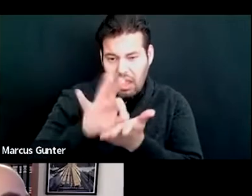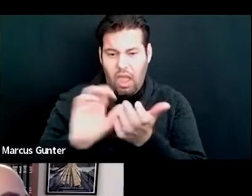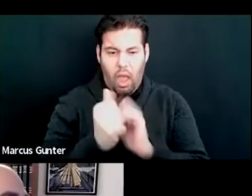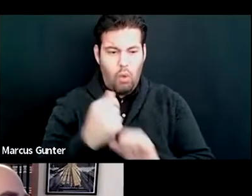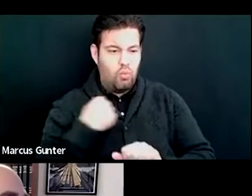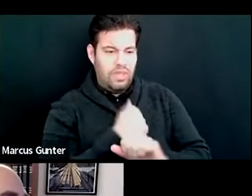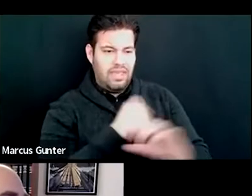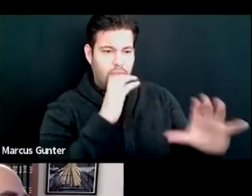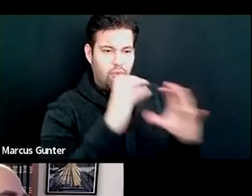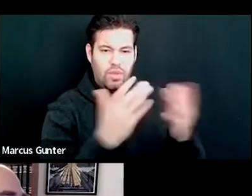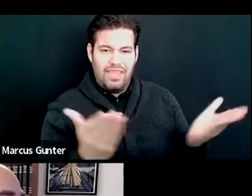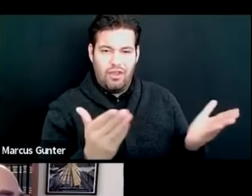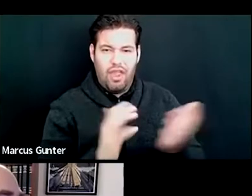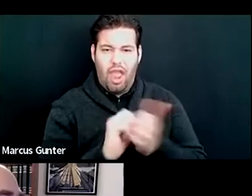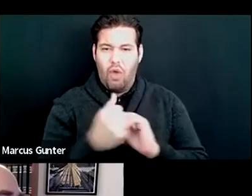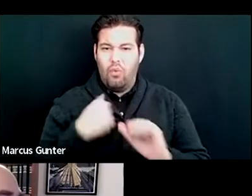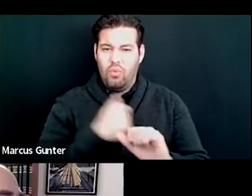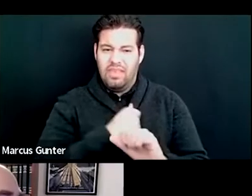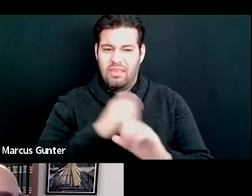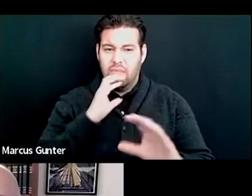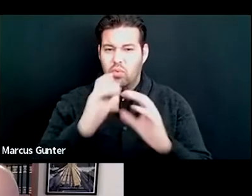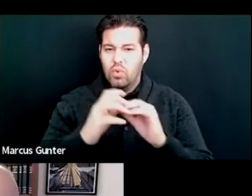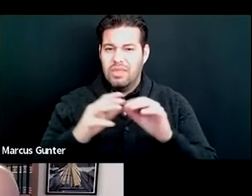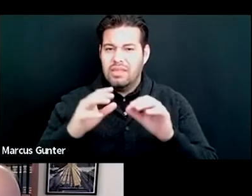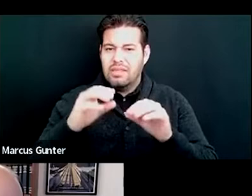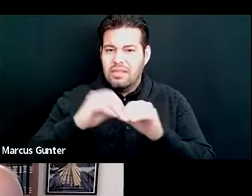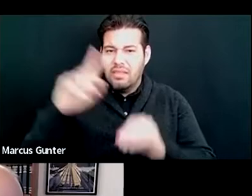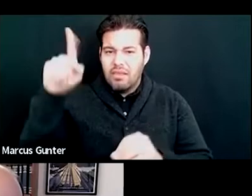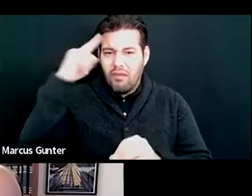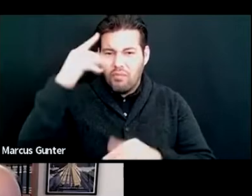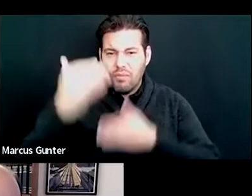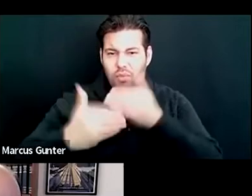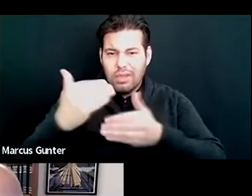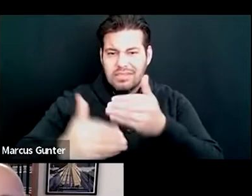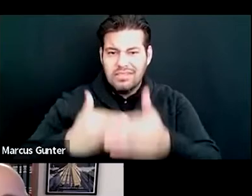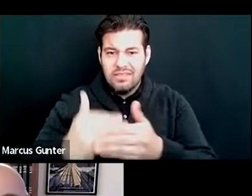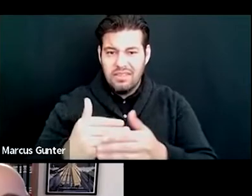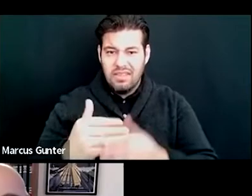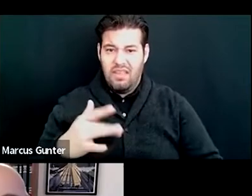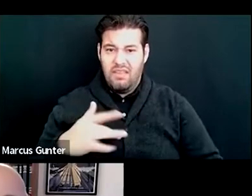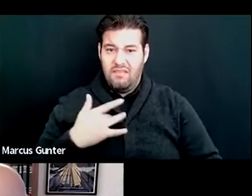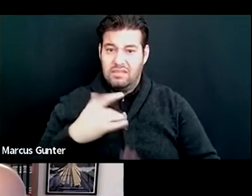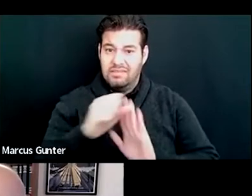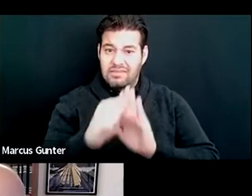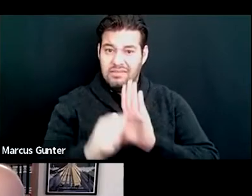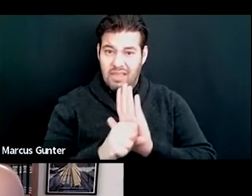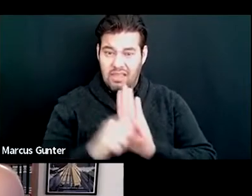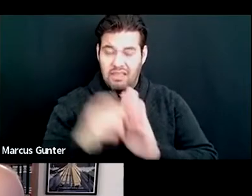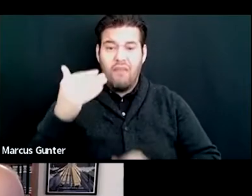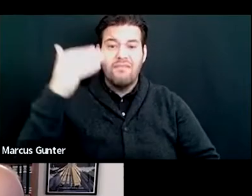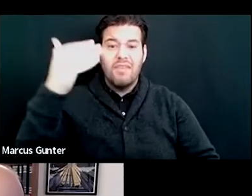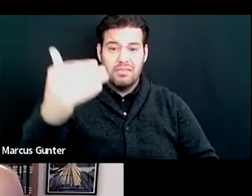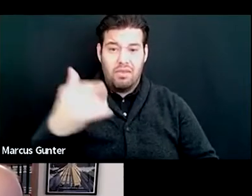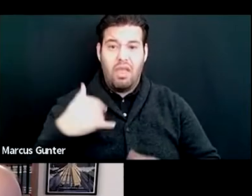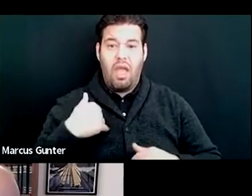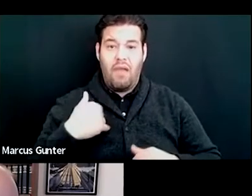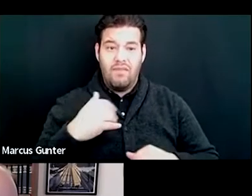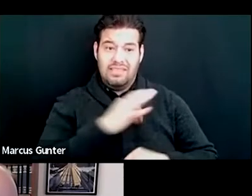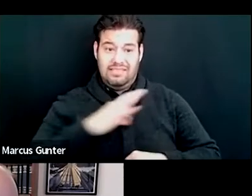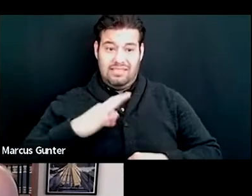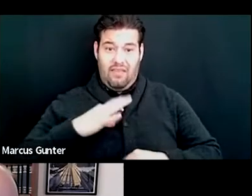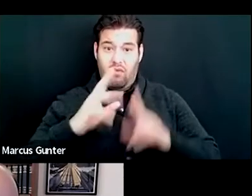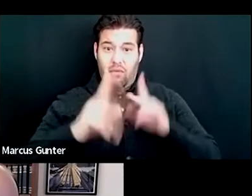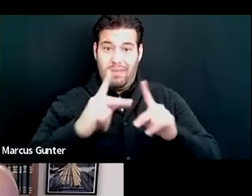communicate here, how we communicate in government. And I think eventually the state should have a staff of people who